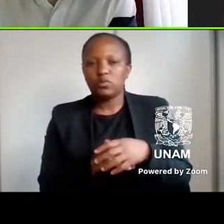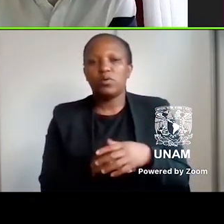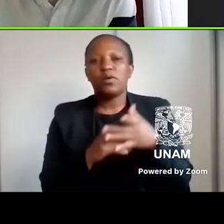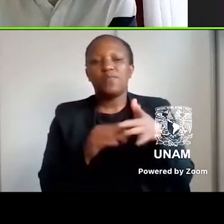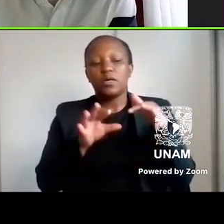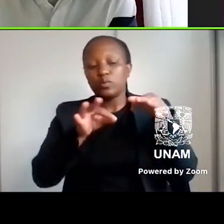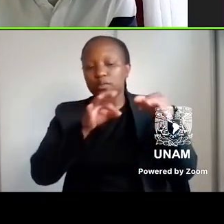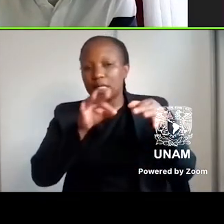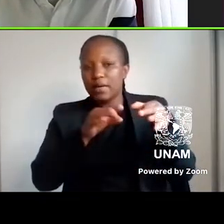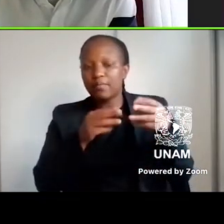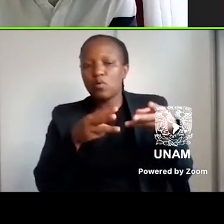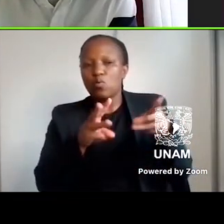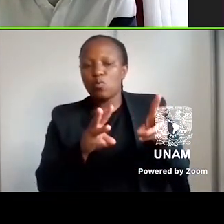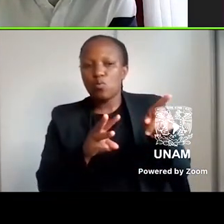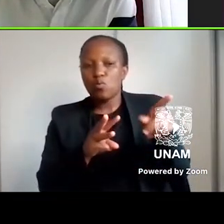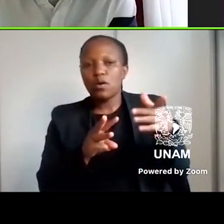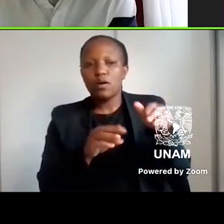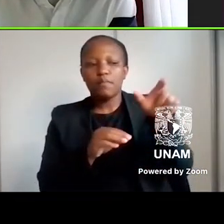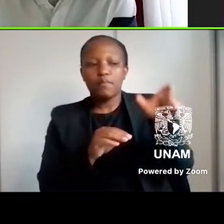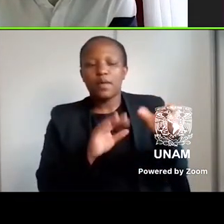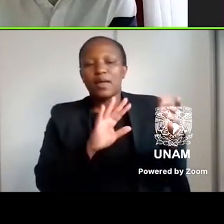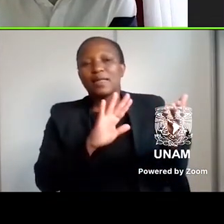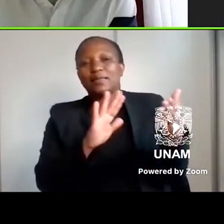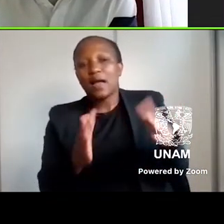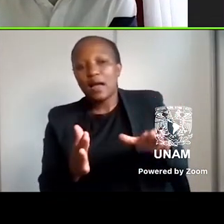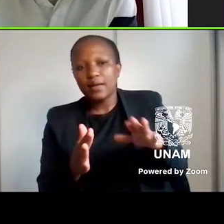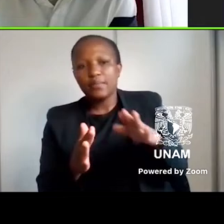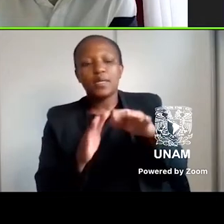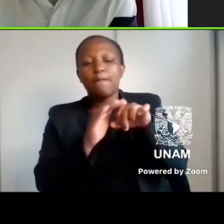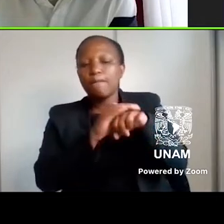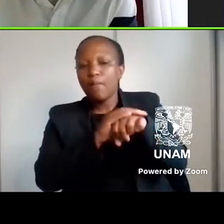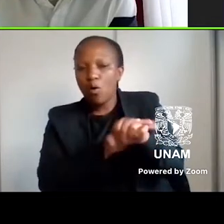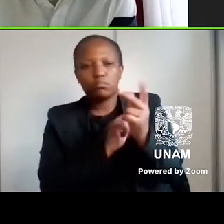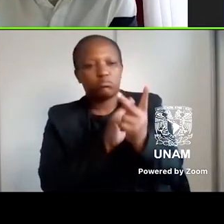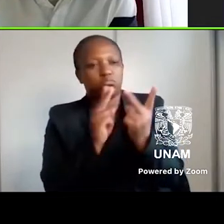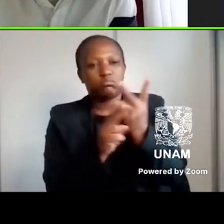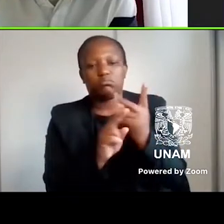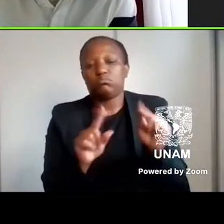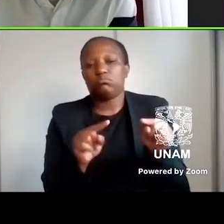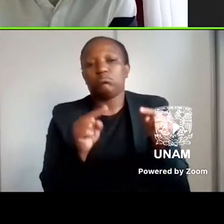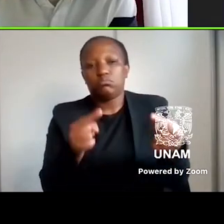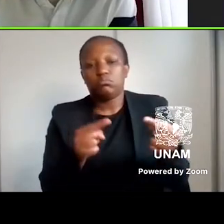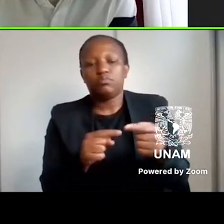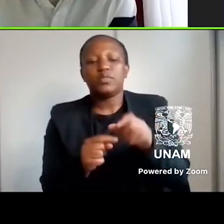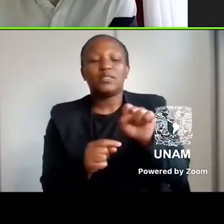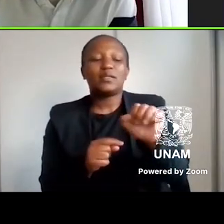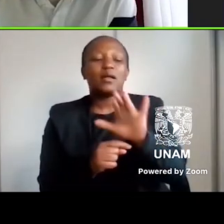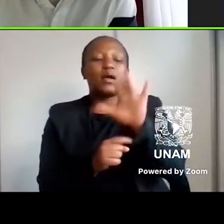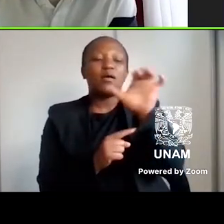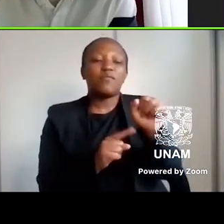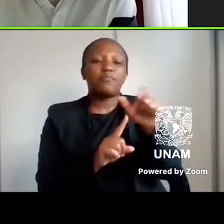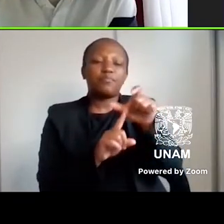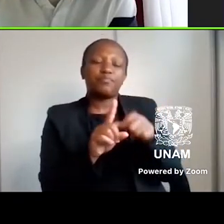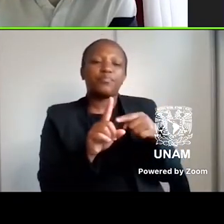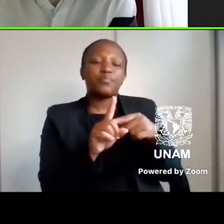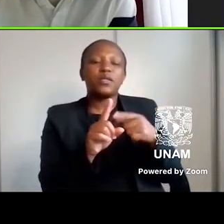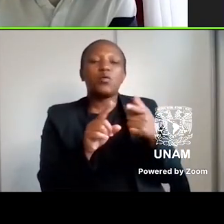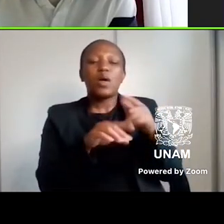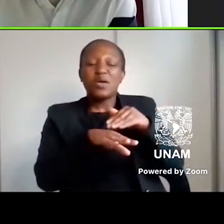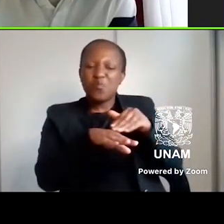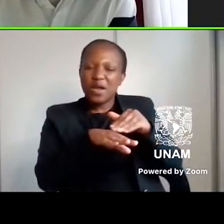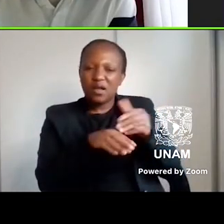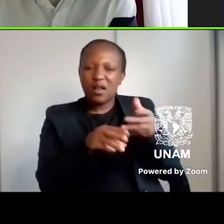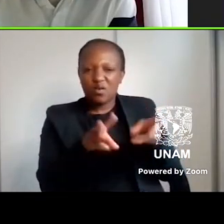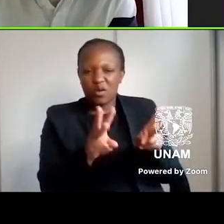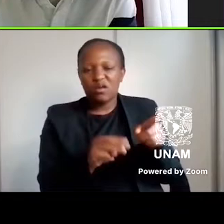state in which the old have died and the new cannot be born. Writing within a South African context, this formulation takes on a racial dimension, as